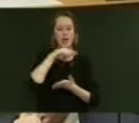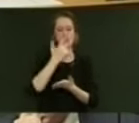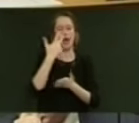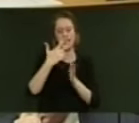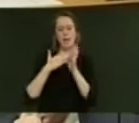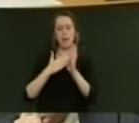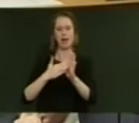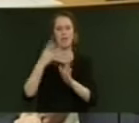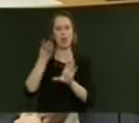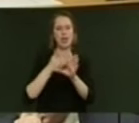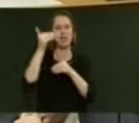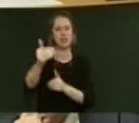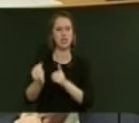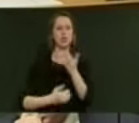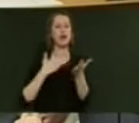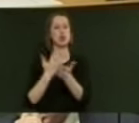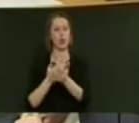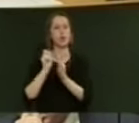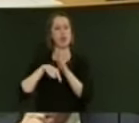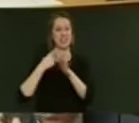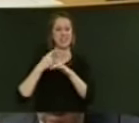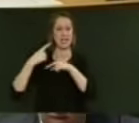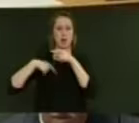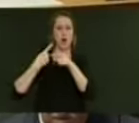over four years to ensure these projects remain on track.